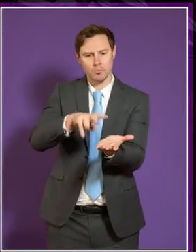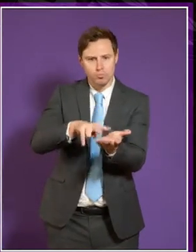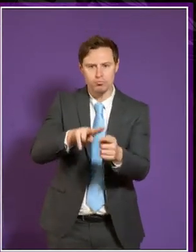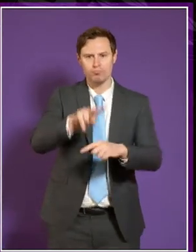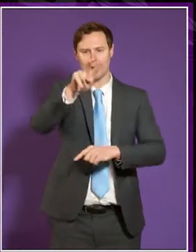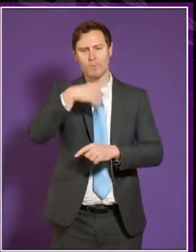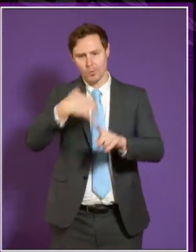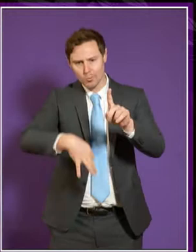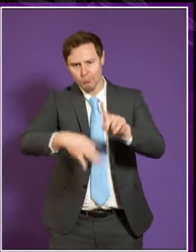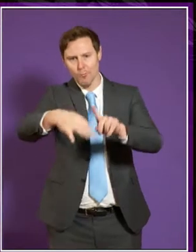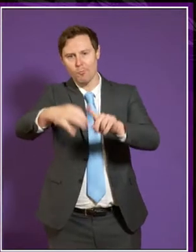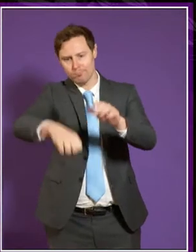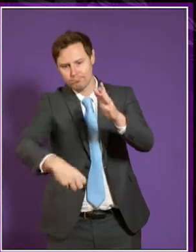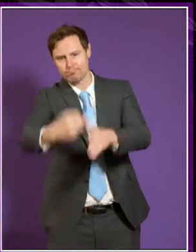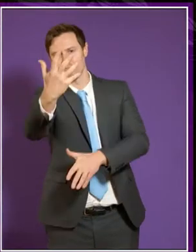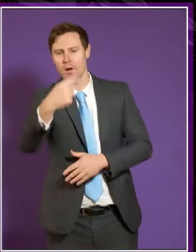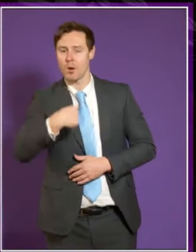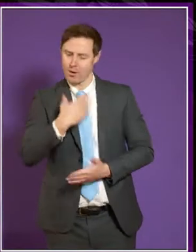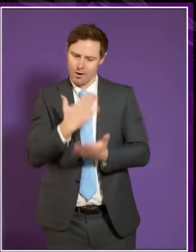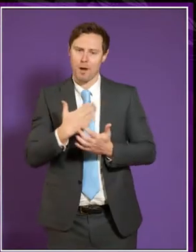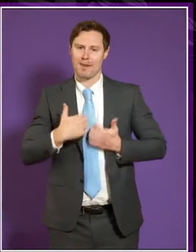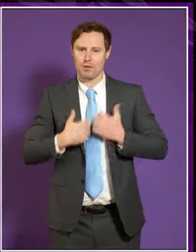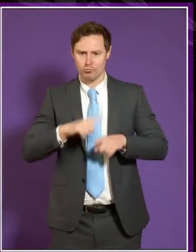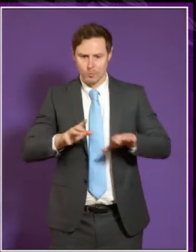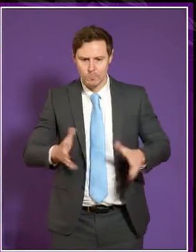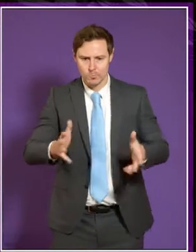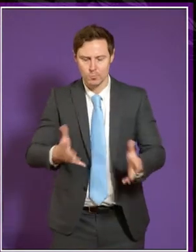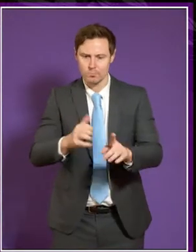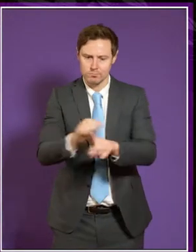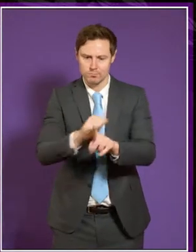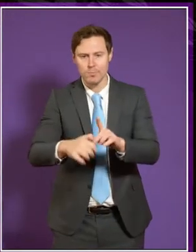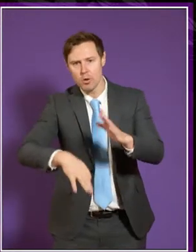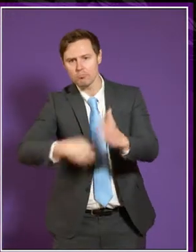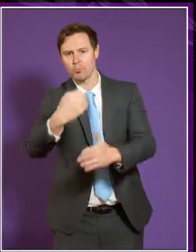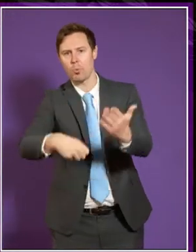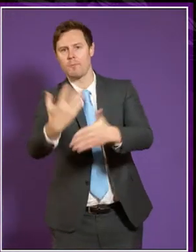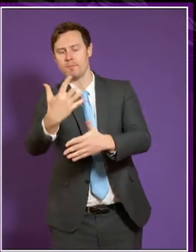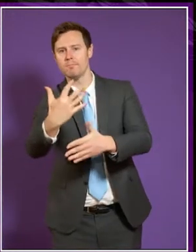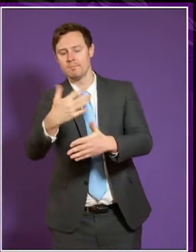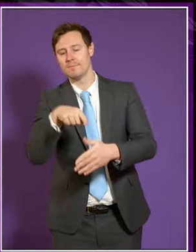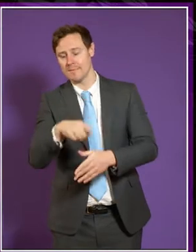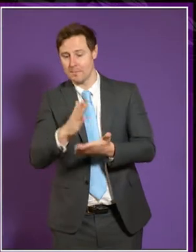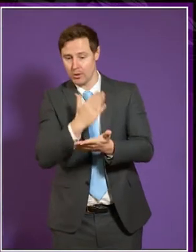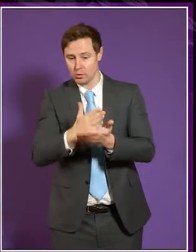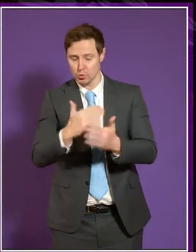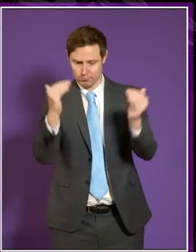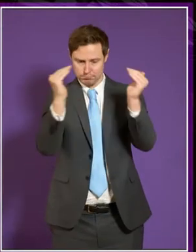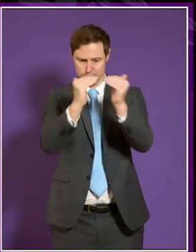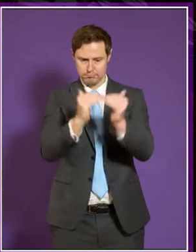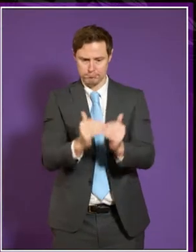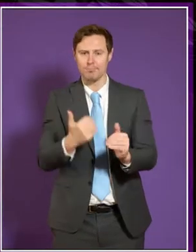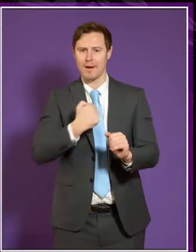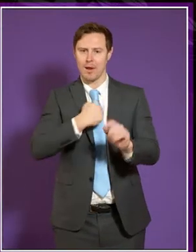improvement. And we've been keen to intensify that improvement and make sure that increasingly it's delivering the outcomes